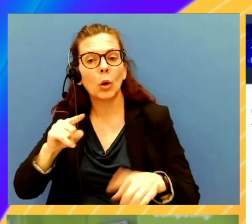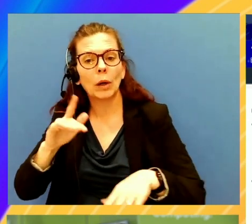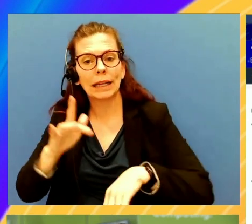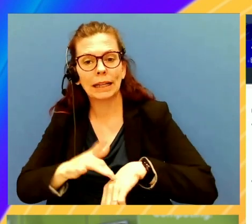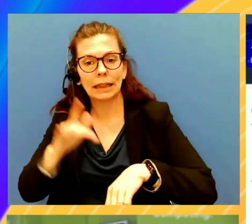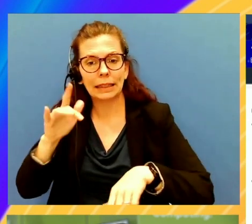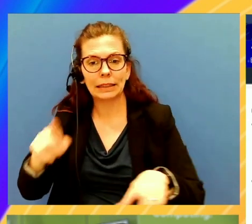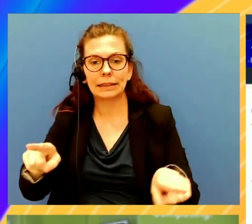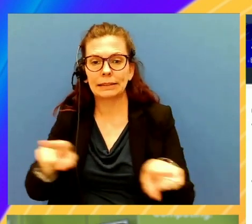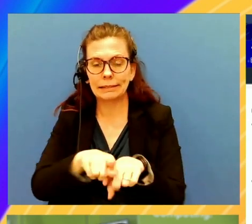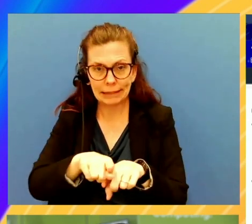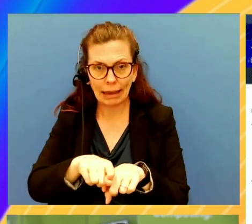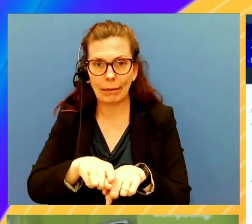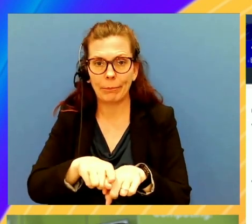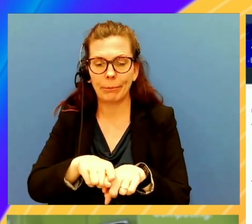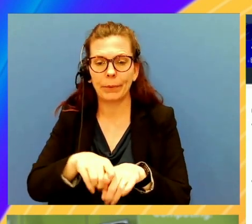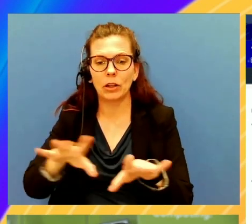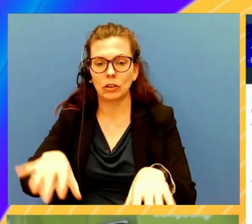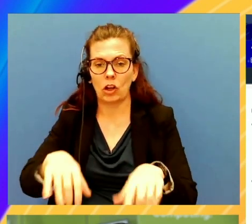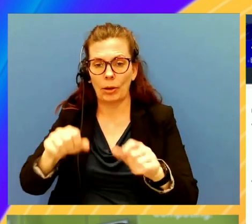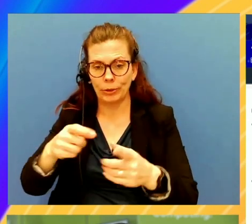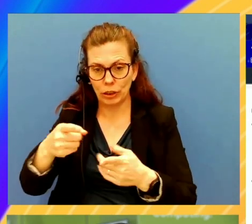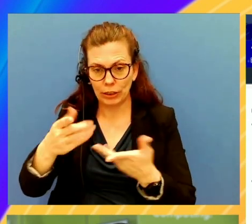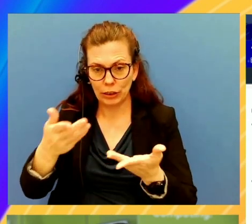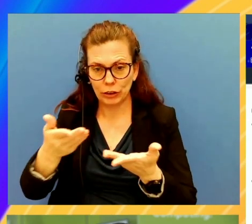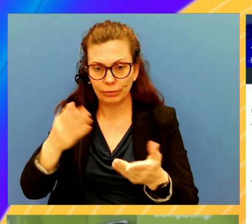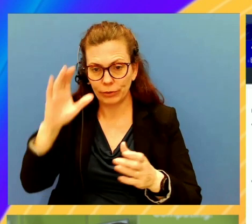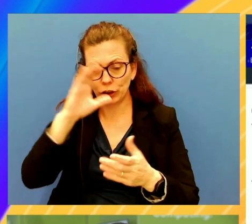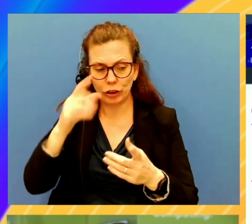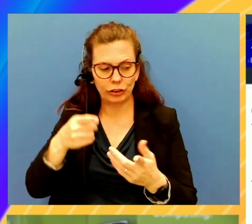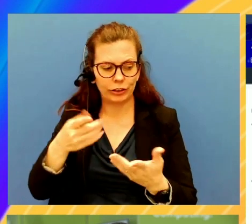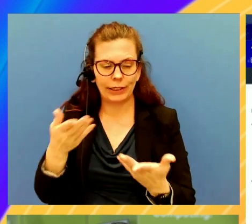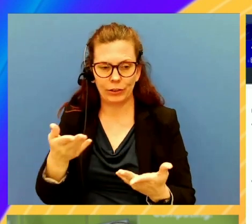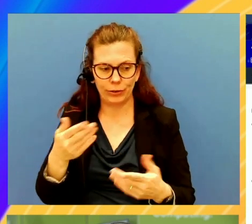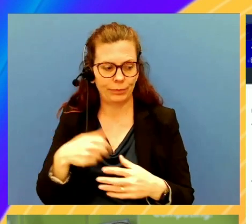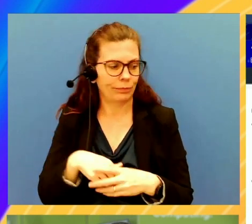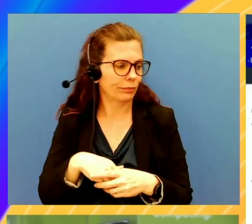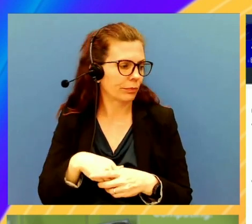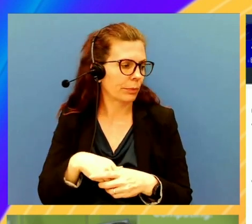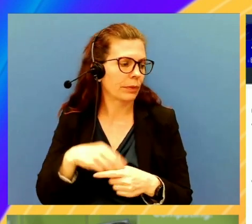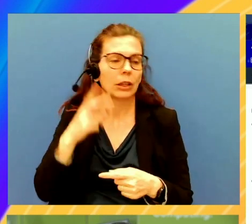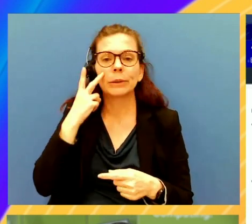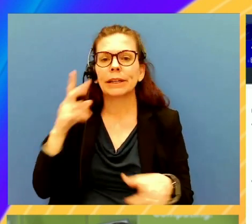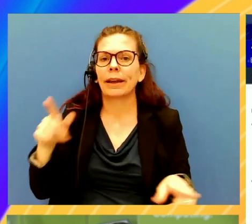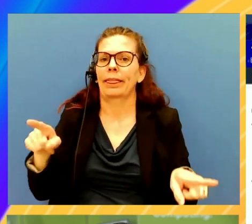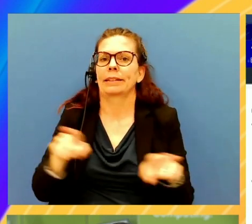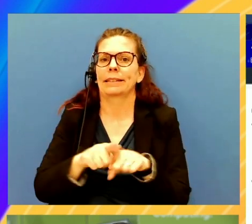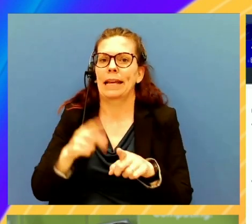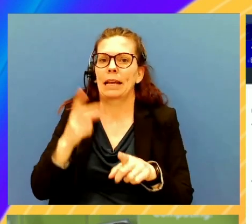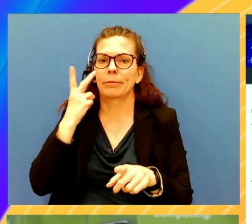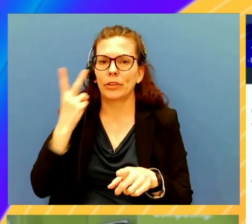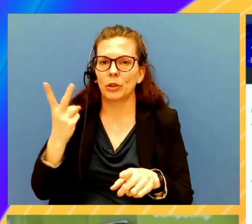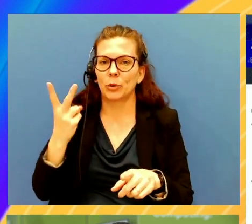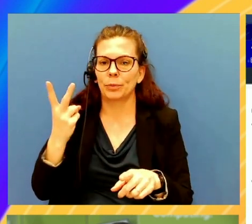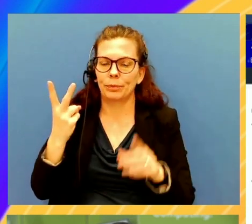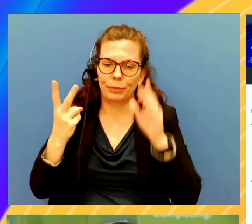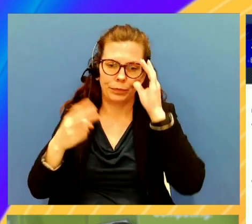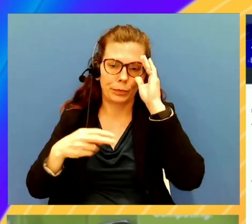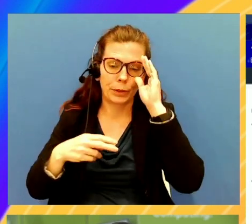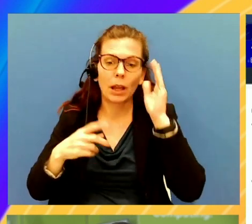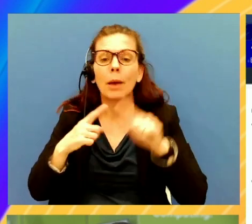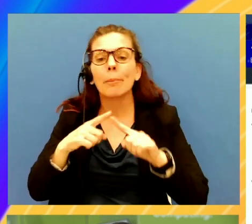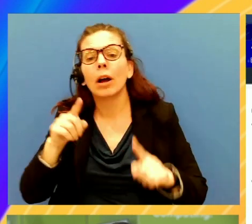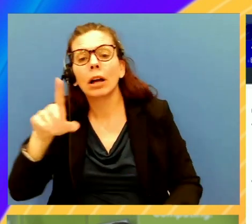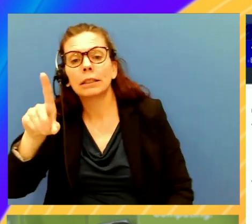pet adoption search out here, pet site, you can see the same view. But if you go into the